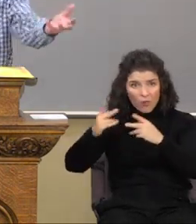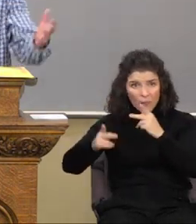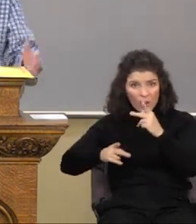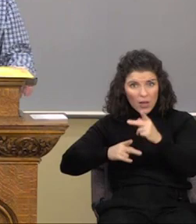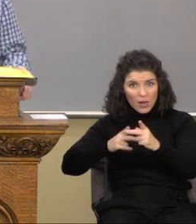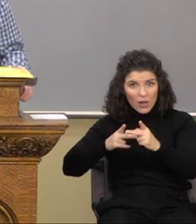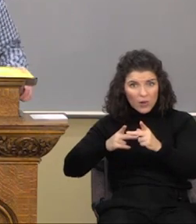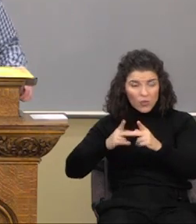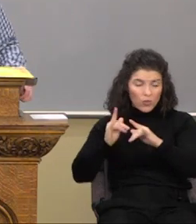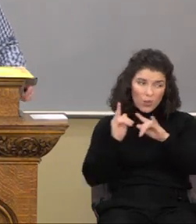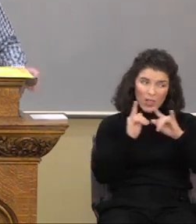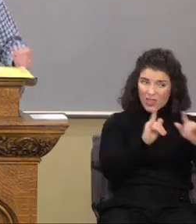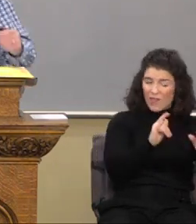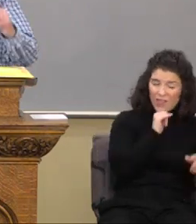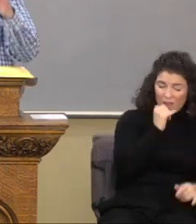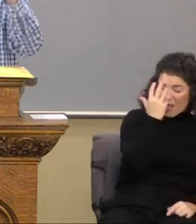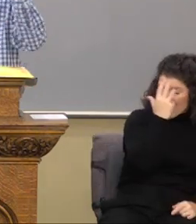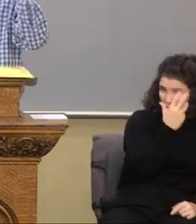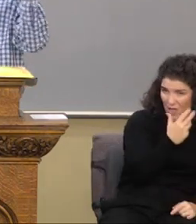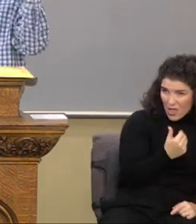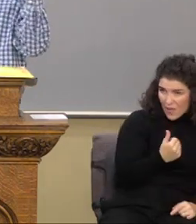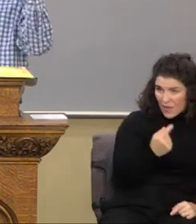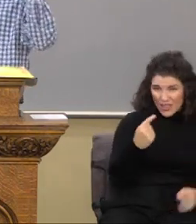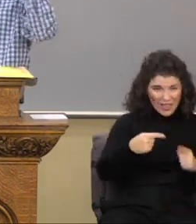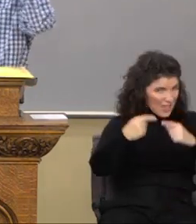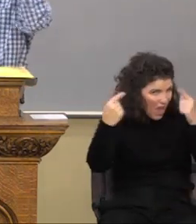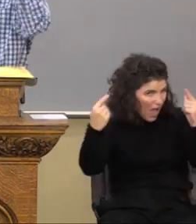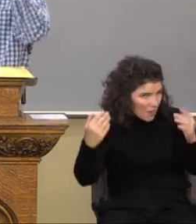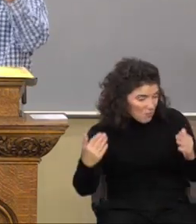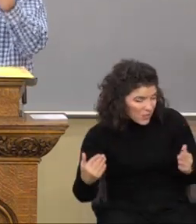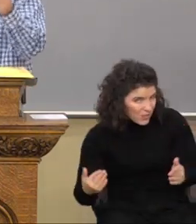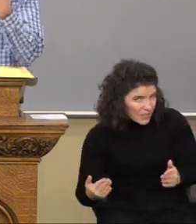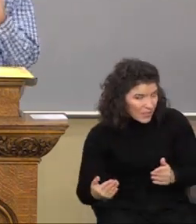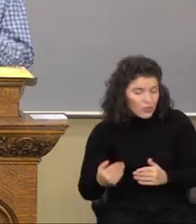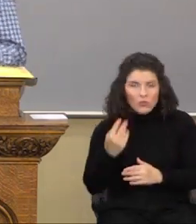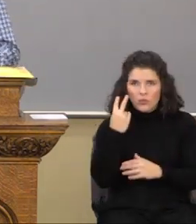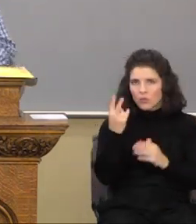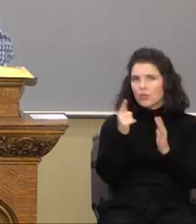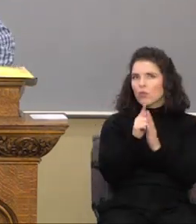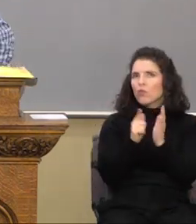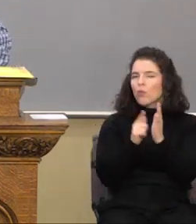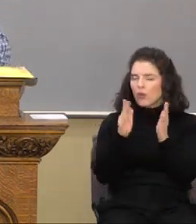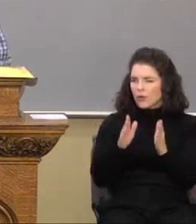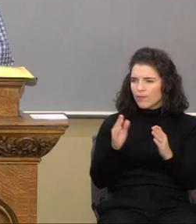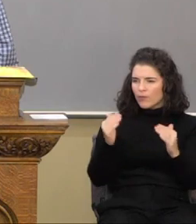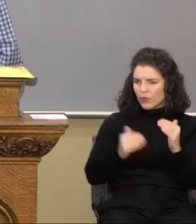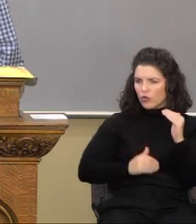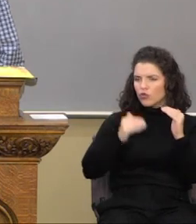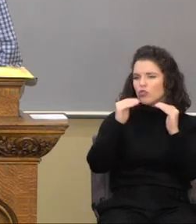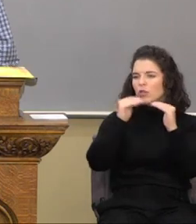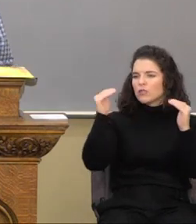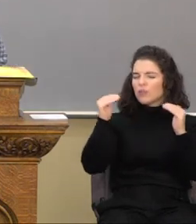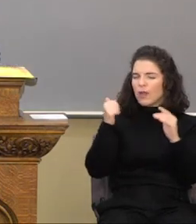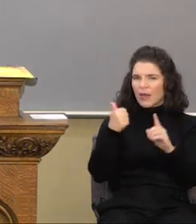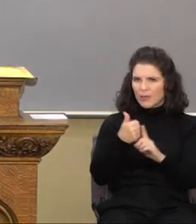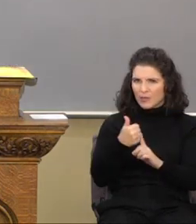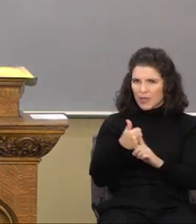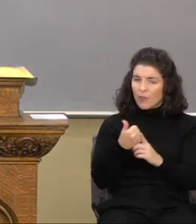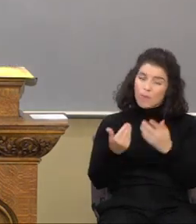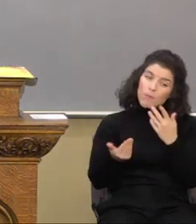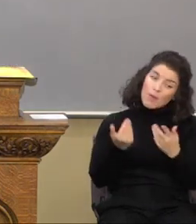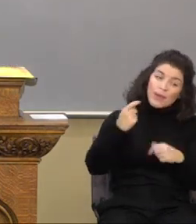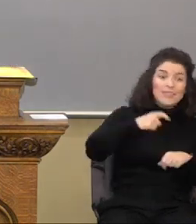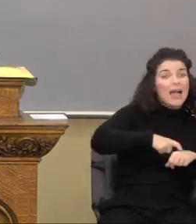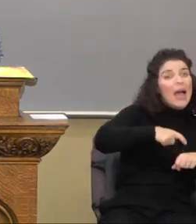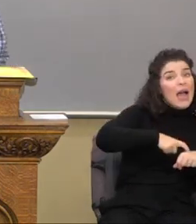supposed to love the unlovely? Am I supposed to love the enemies? You see, here's the lawyer to justify himself. Well, maybe there are times and conditions